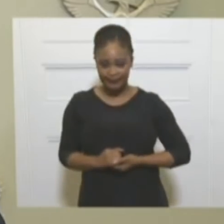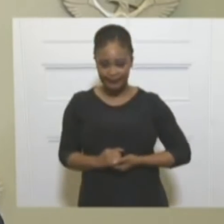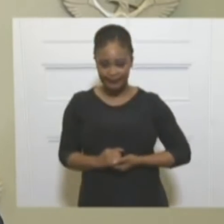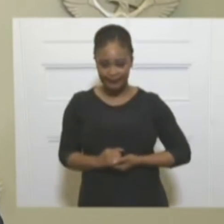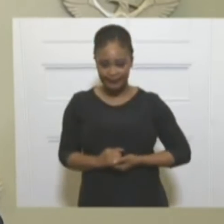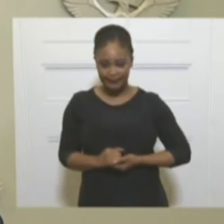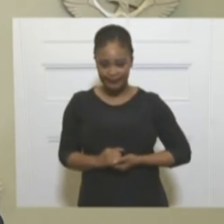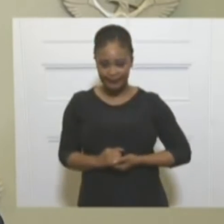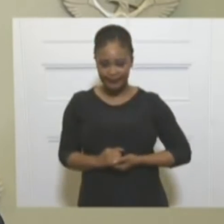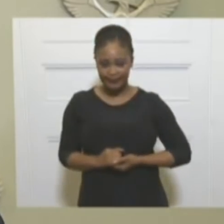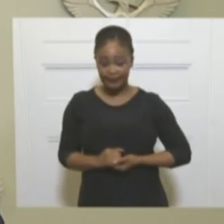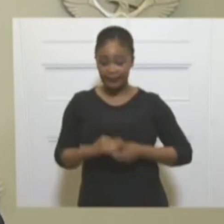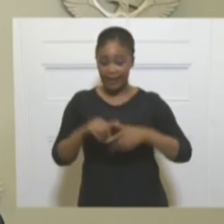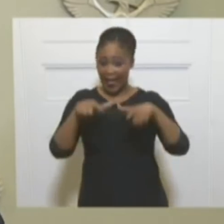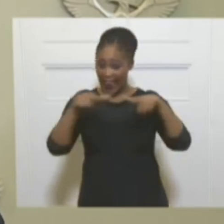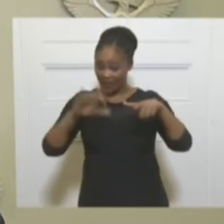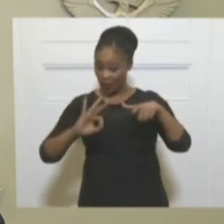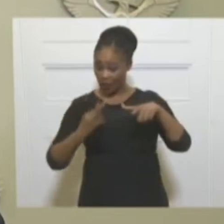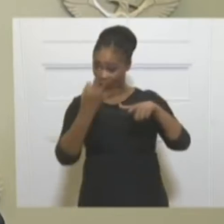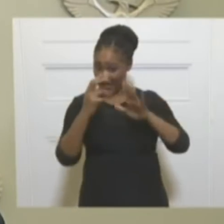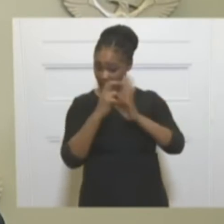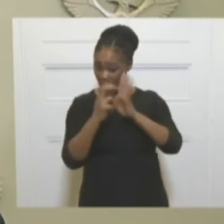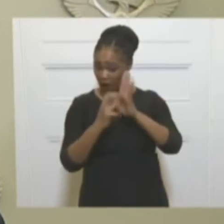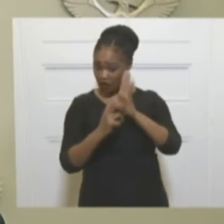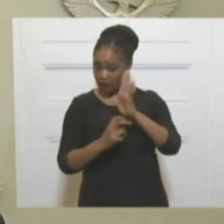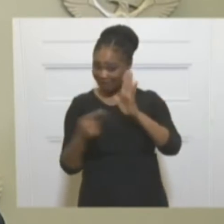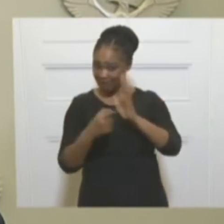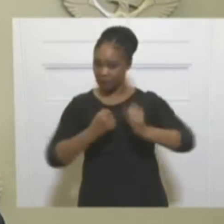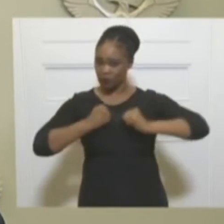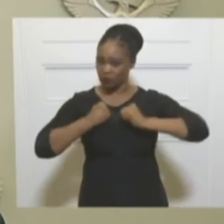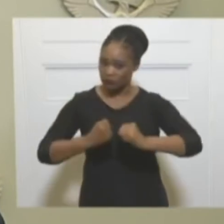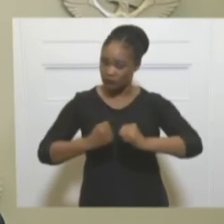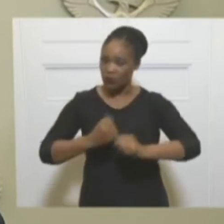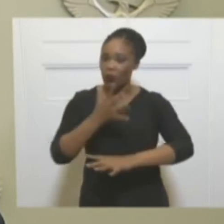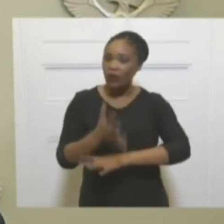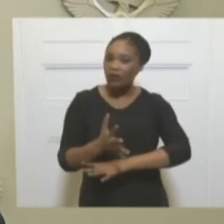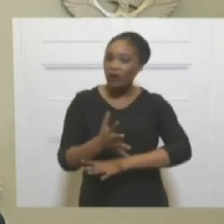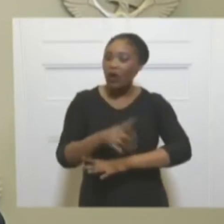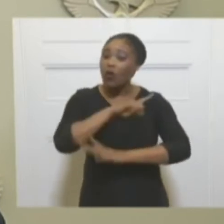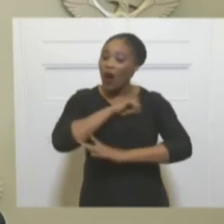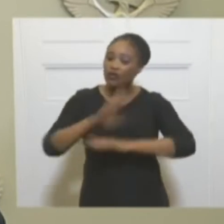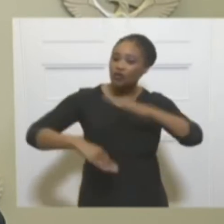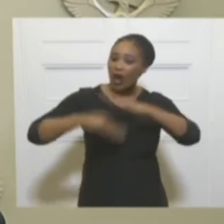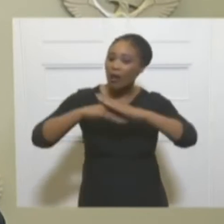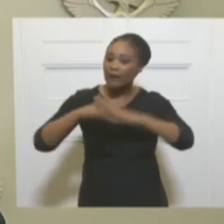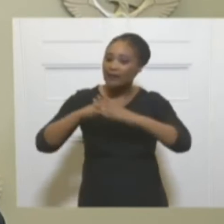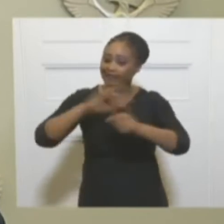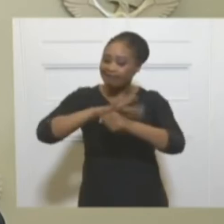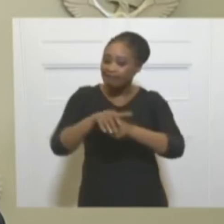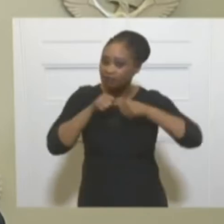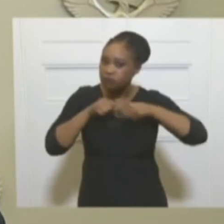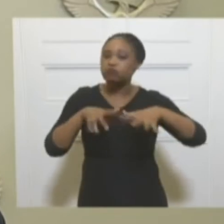Several of the Level 3 regulations are being strengthened to further limit the potential for transmission.